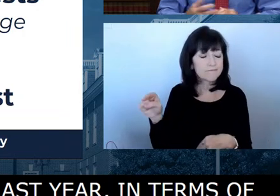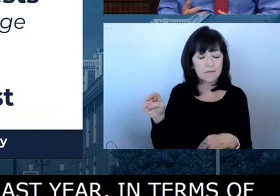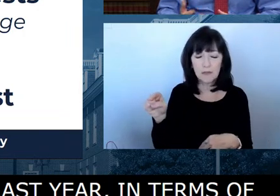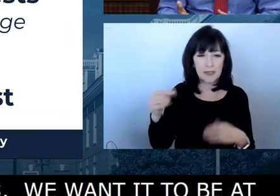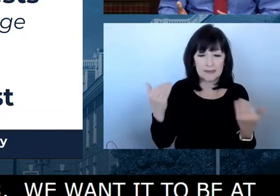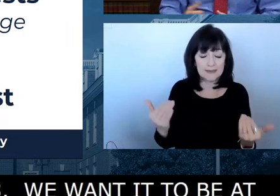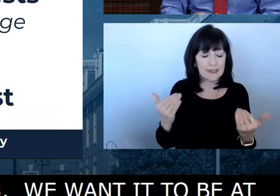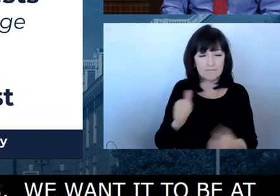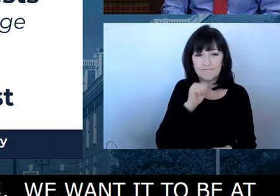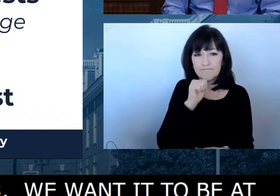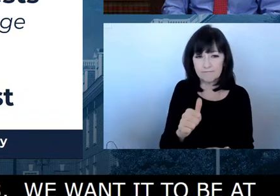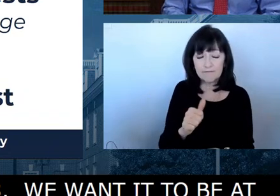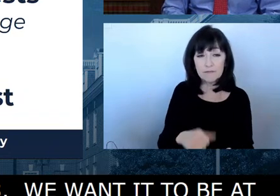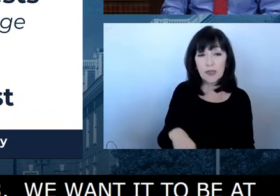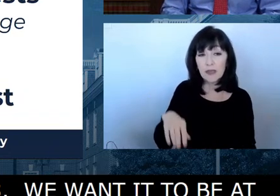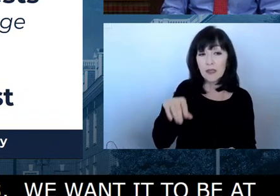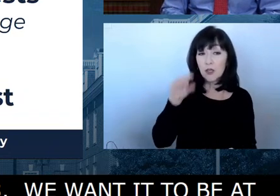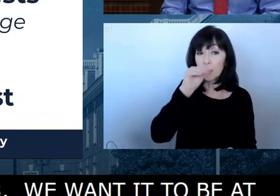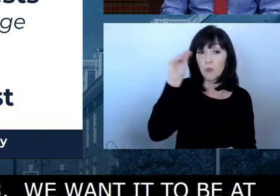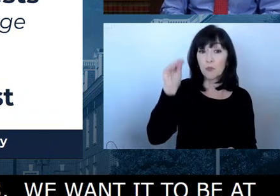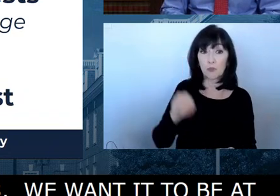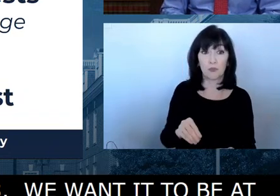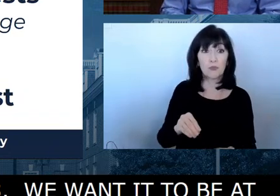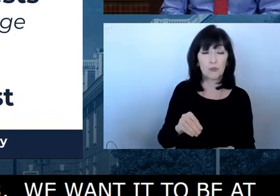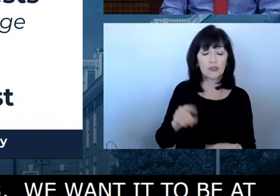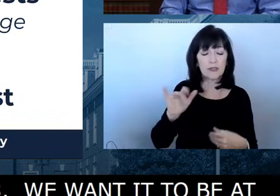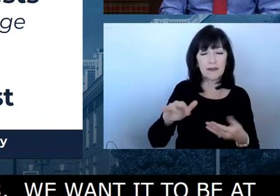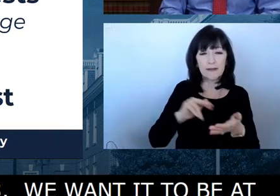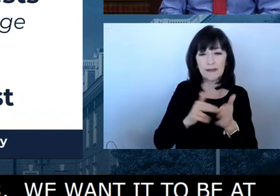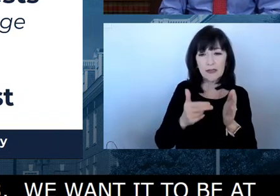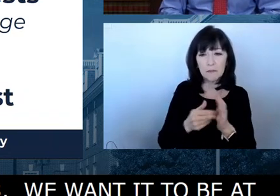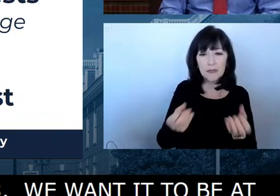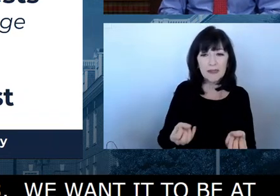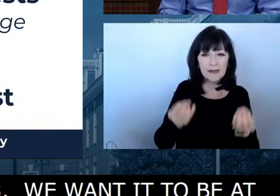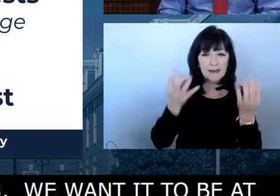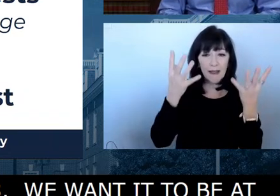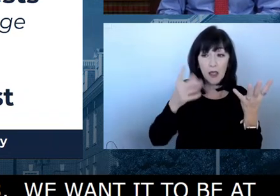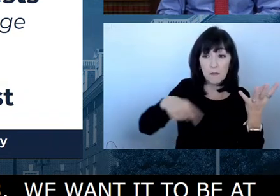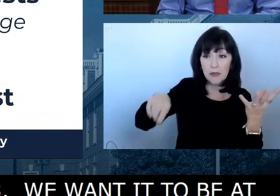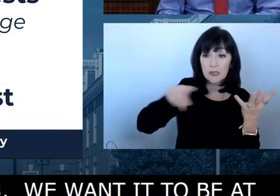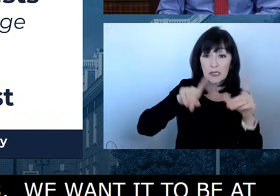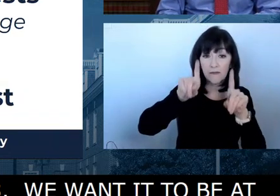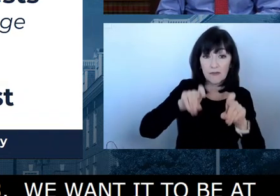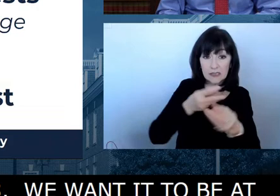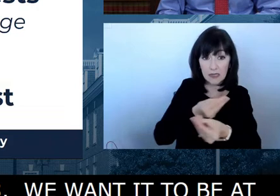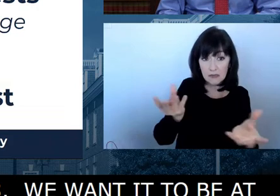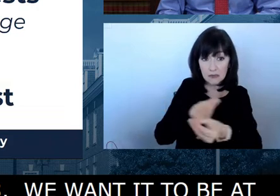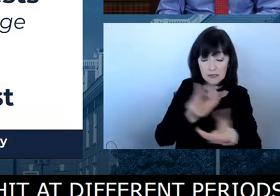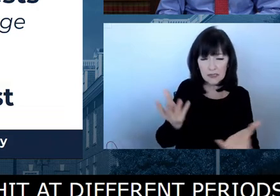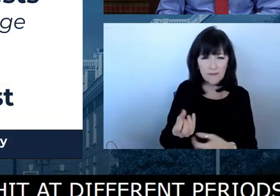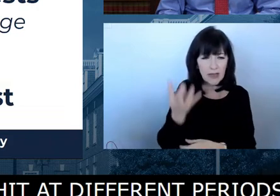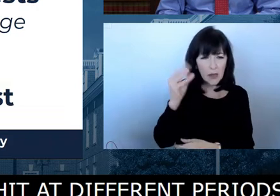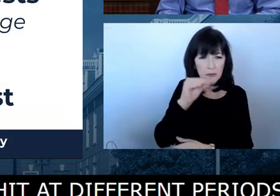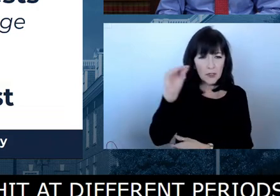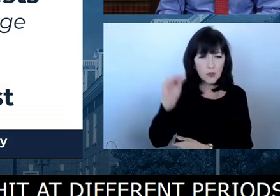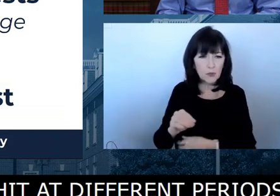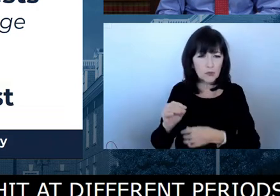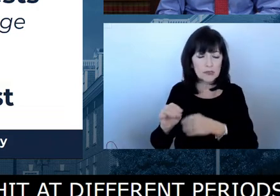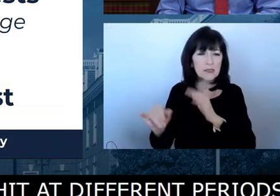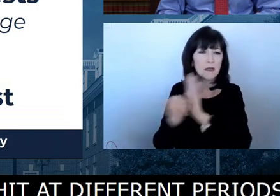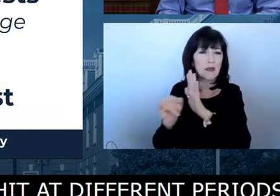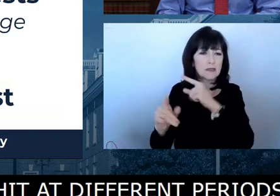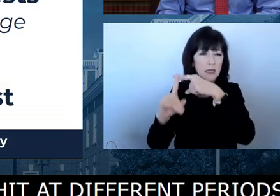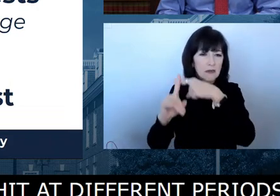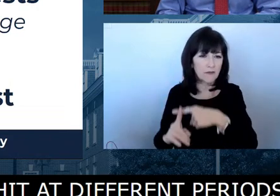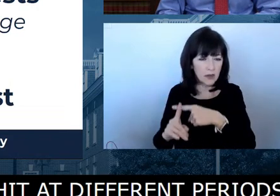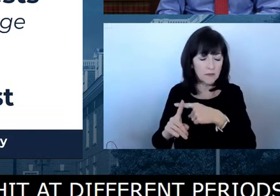tests, meaning the number of tests that are administered, how many are positive. We want that number to be below